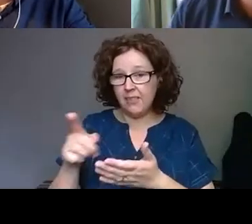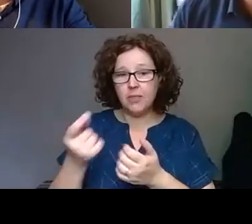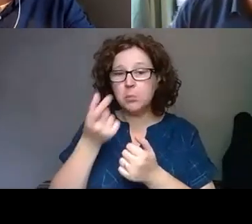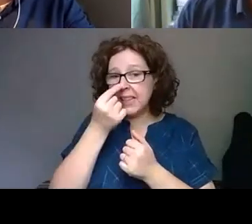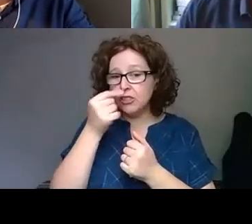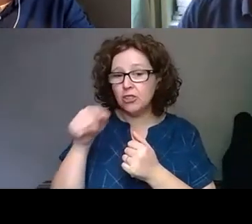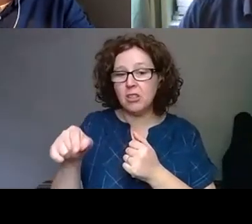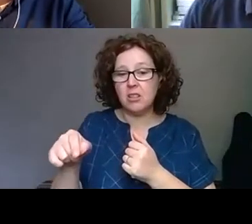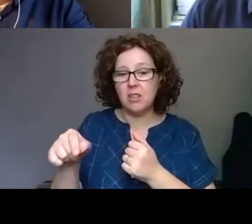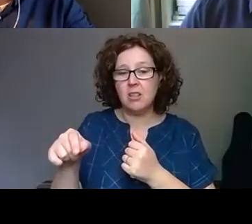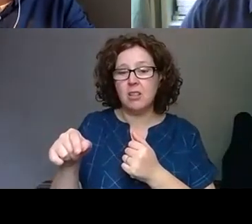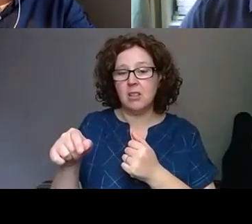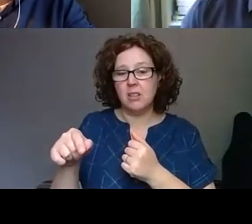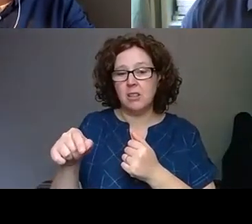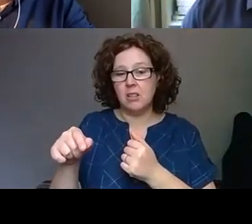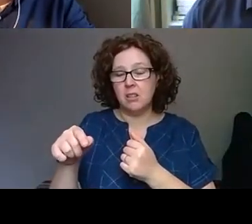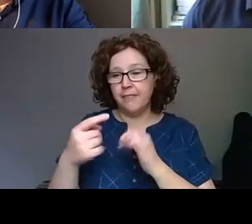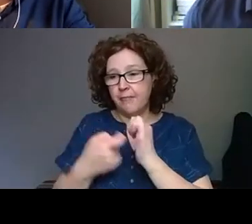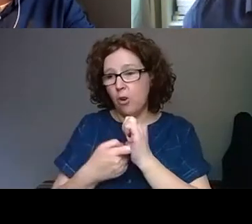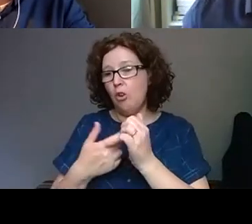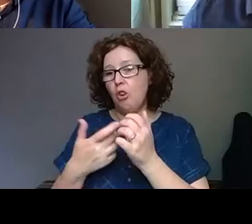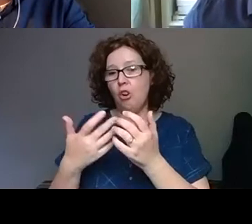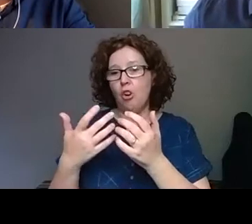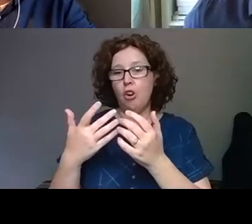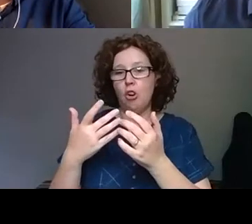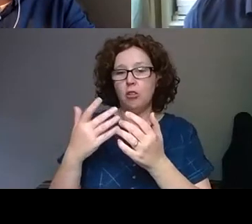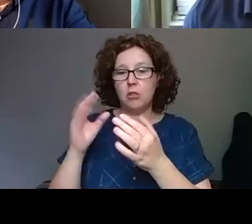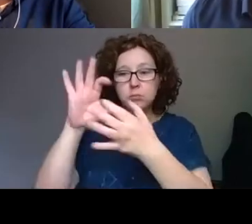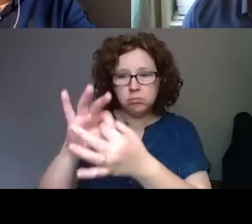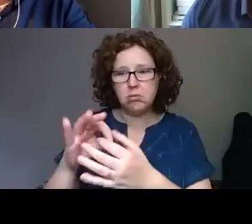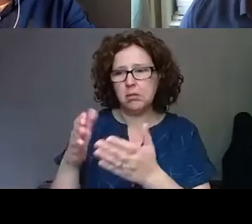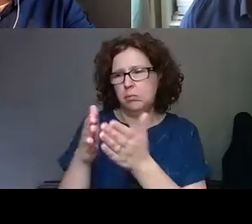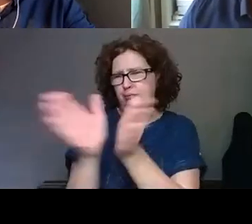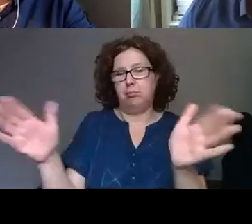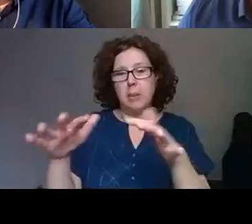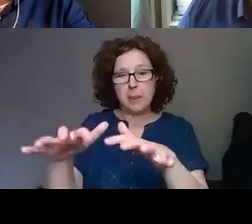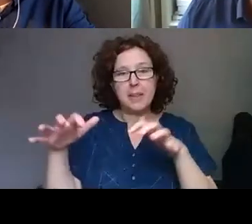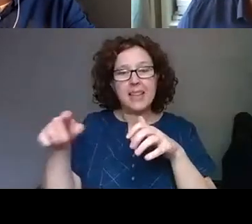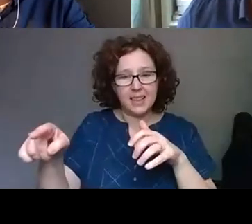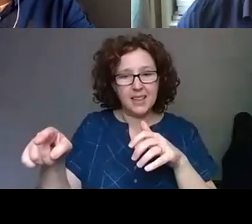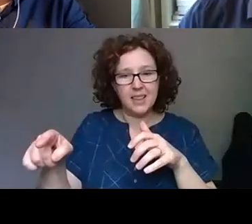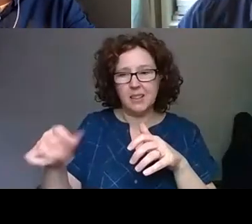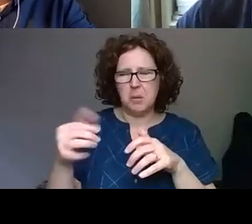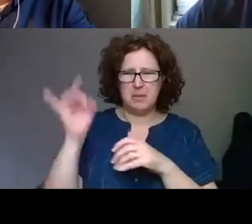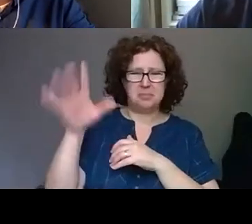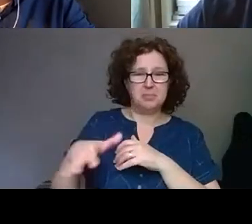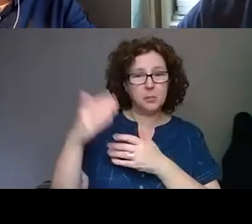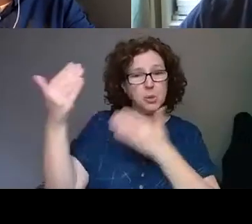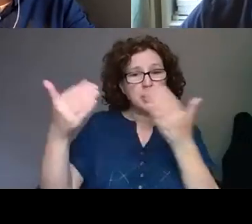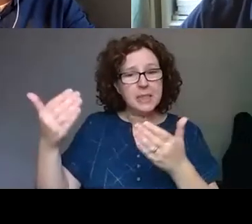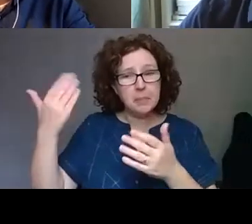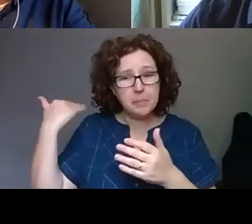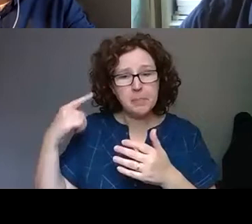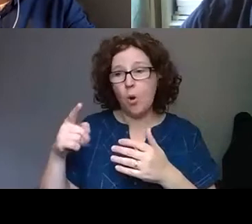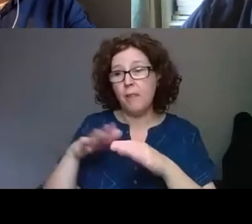of also reaching out to a broader public, which might not even visit our museum in the future.